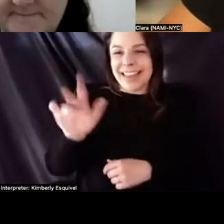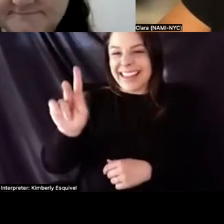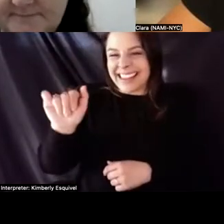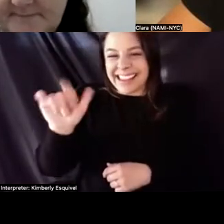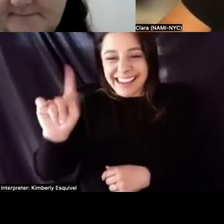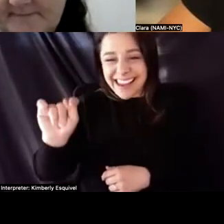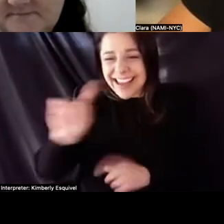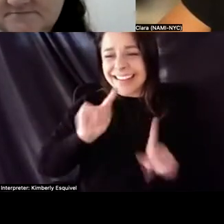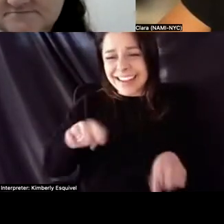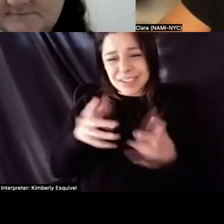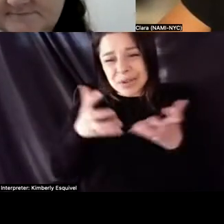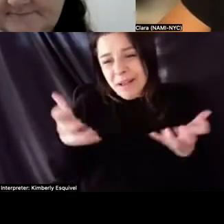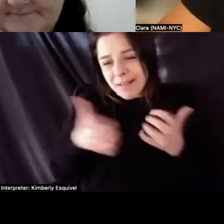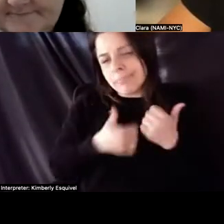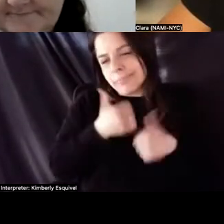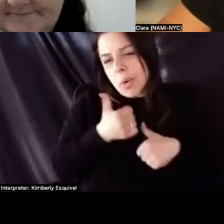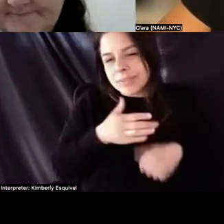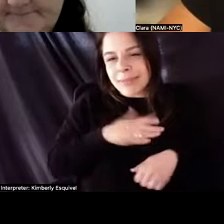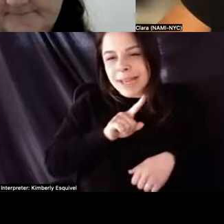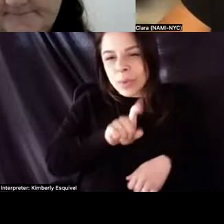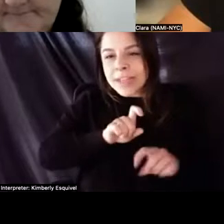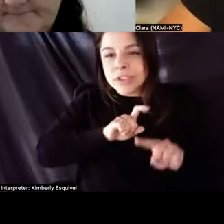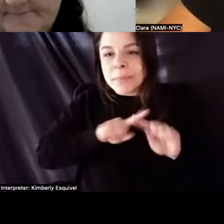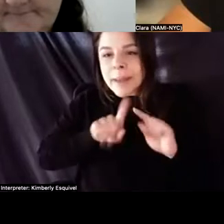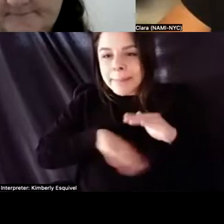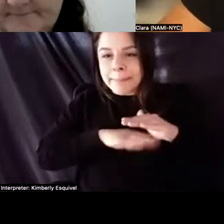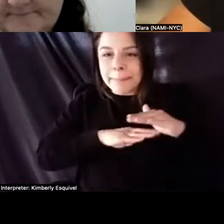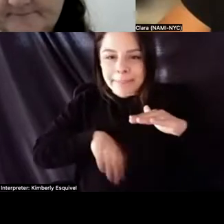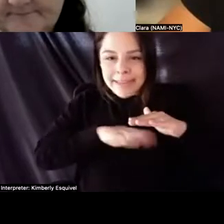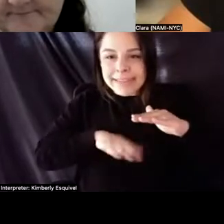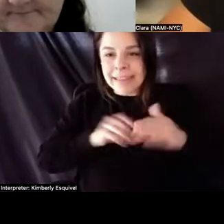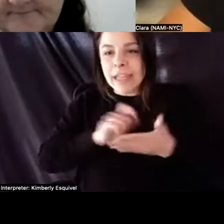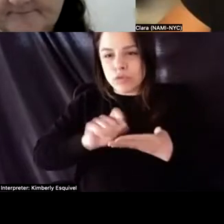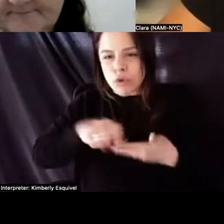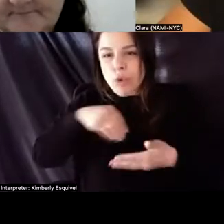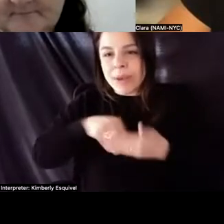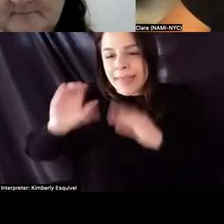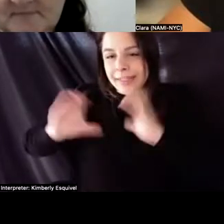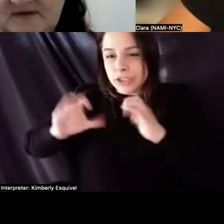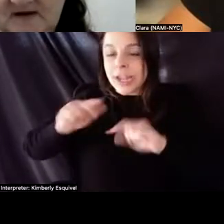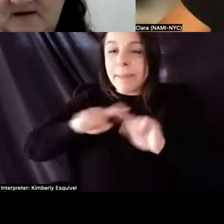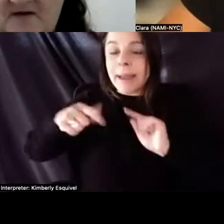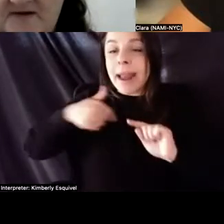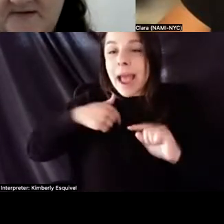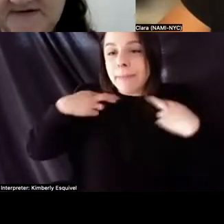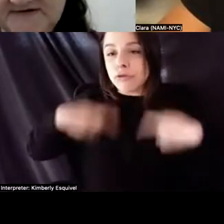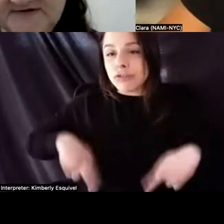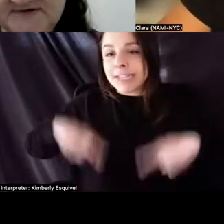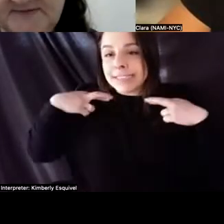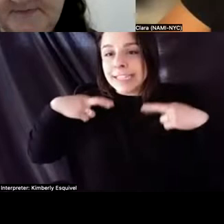lot of my questions, but basically, so, and I wrote this in the chat. So I work as a residential counselor at a level two,